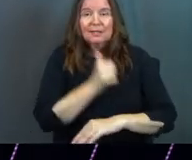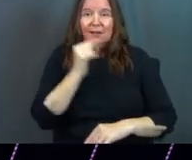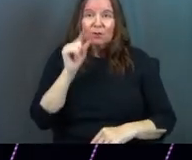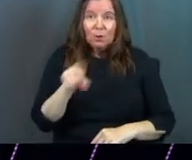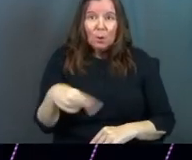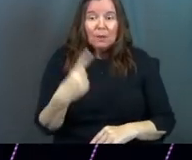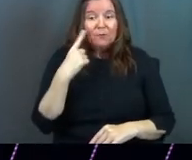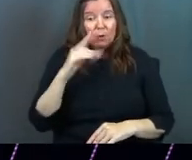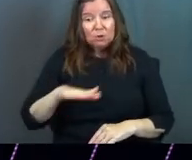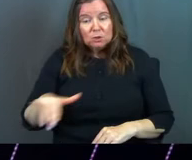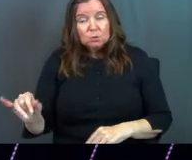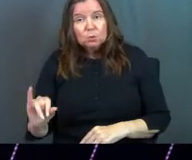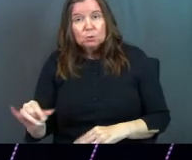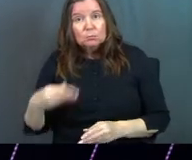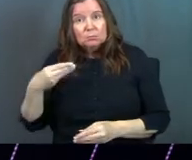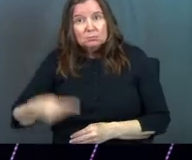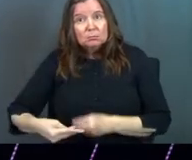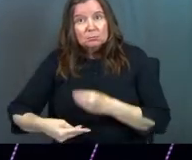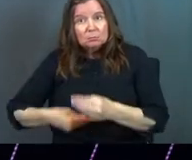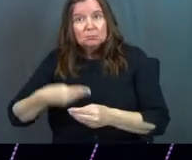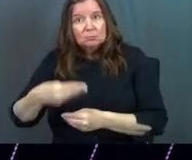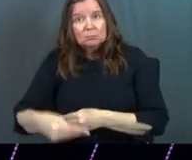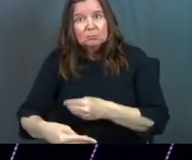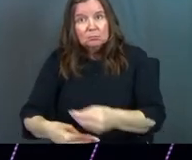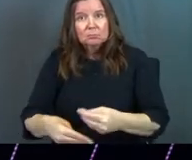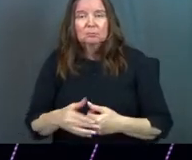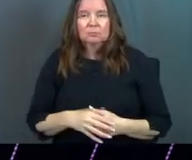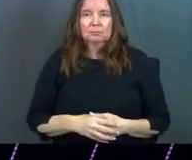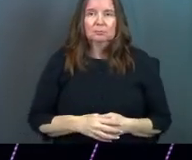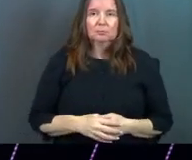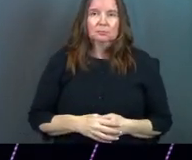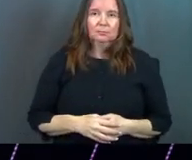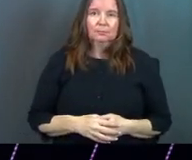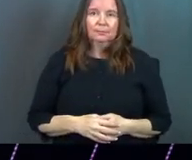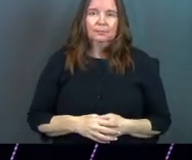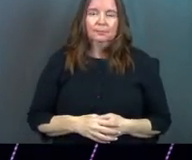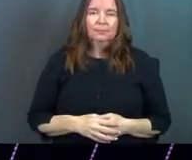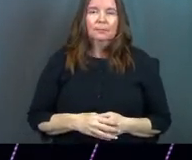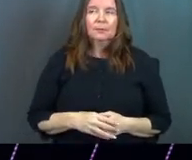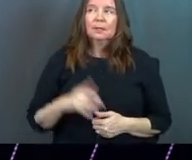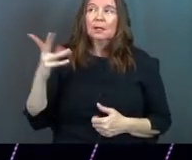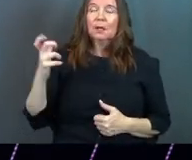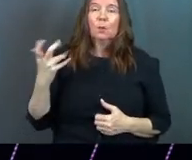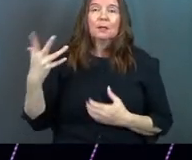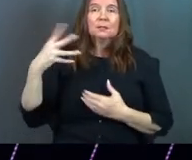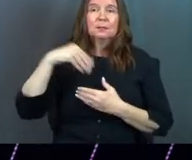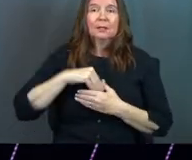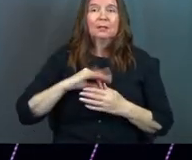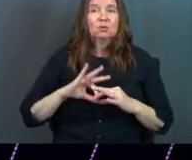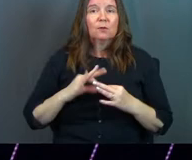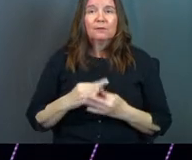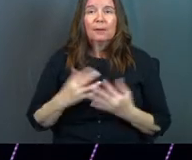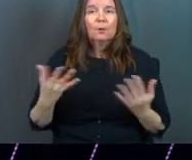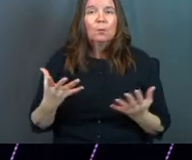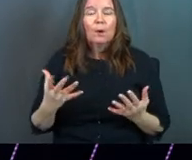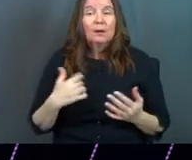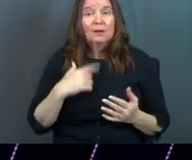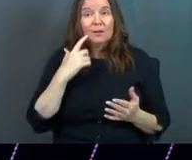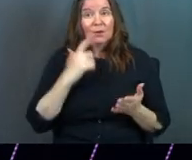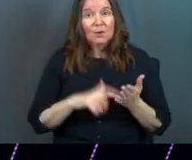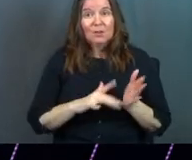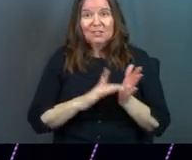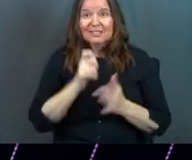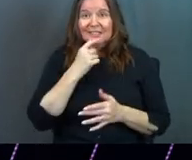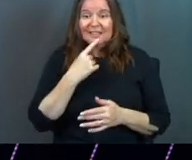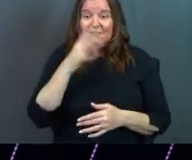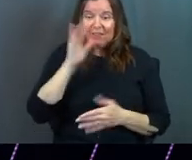It's for your children. And it's for your grandchildren. What does He want to build into your family? And notice Jesus